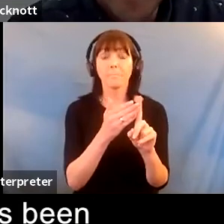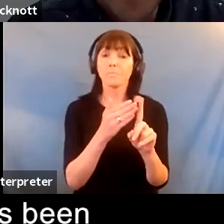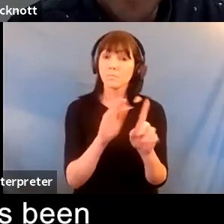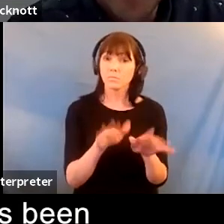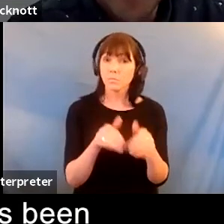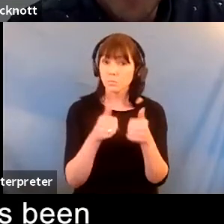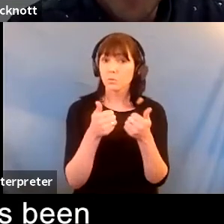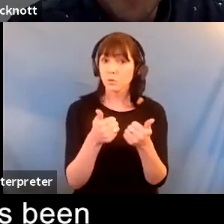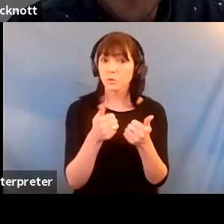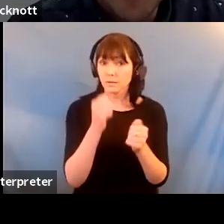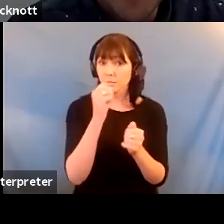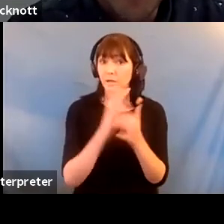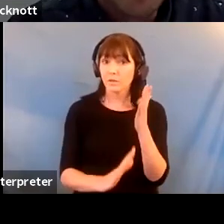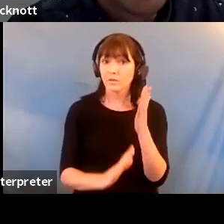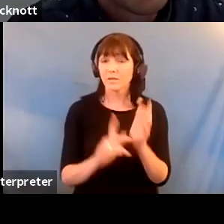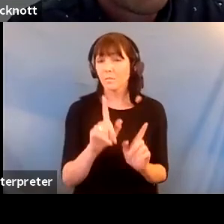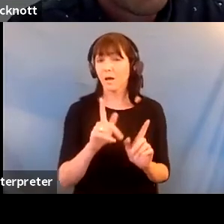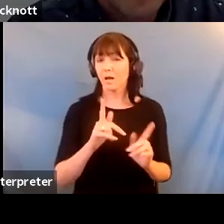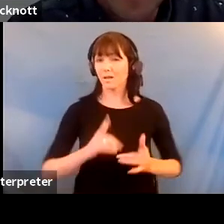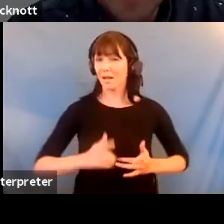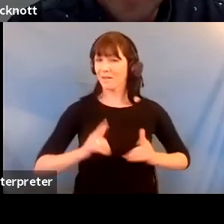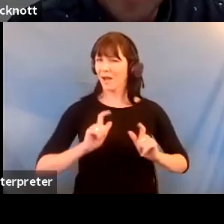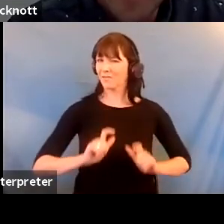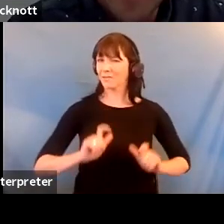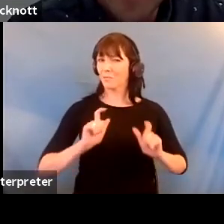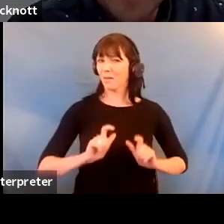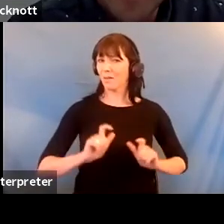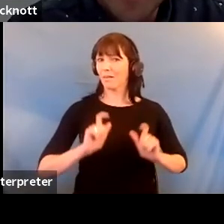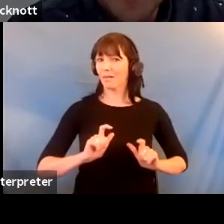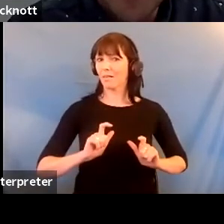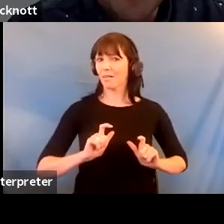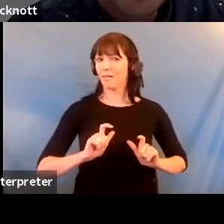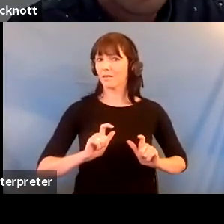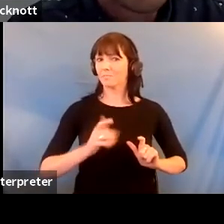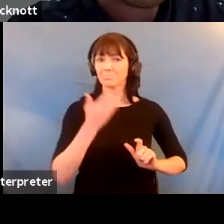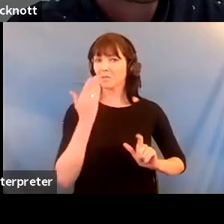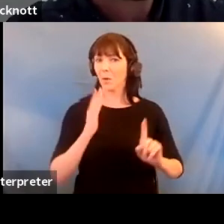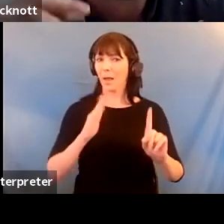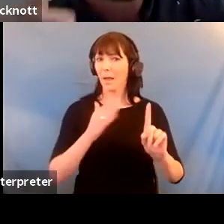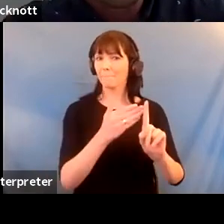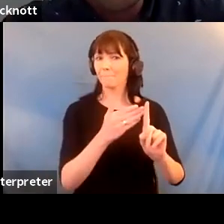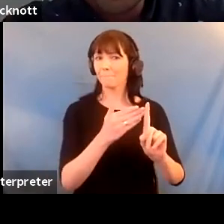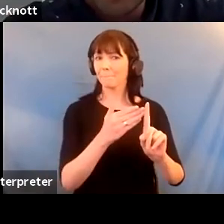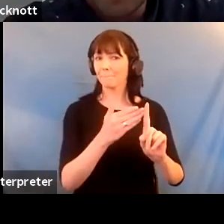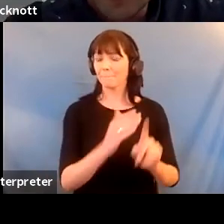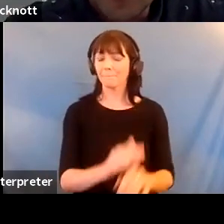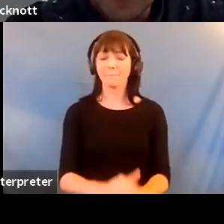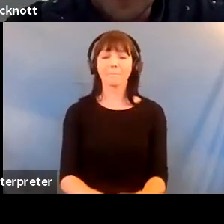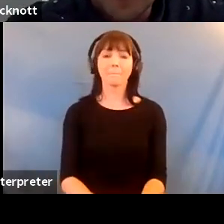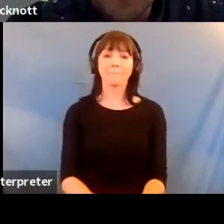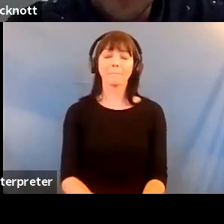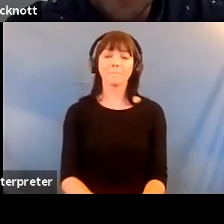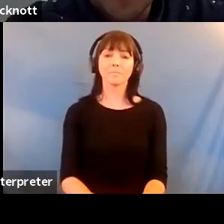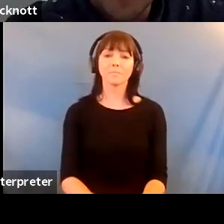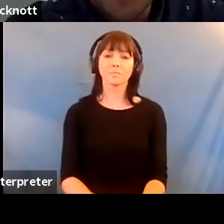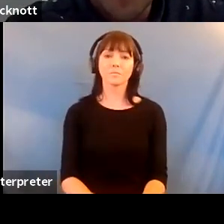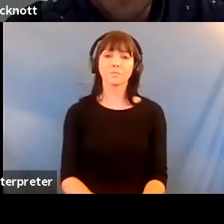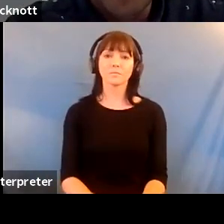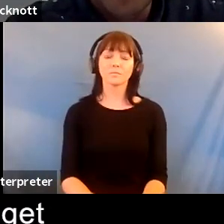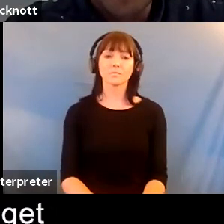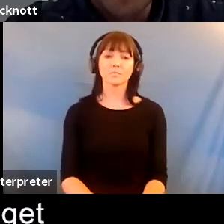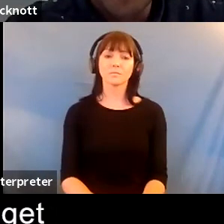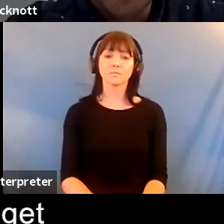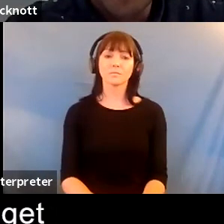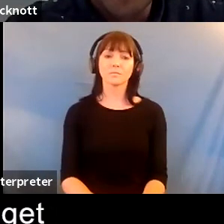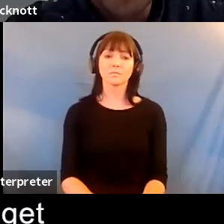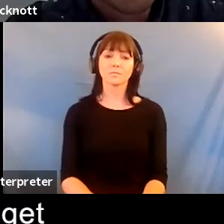um though it makes me feel quite uncomfortable as well um gradually stuff is kind of coming back on on